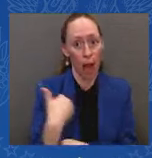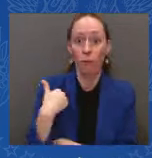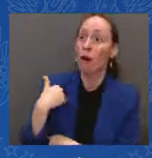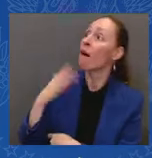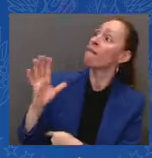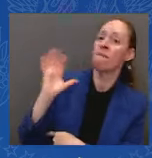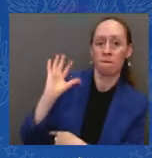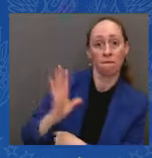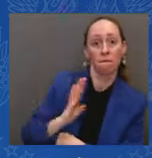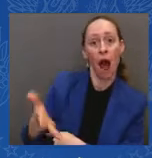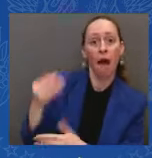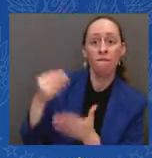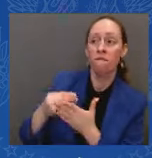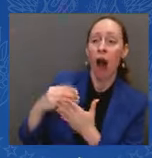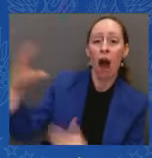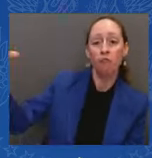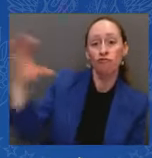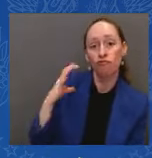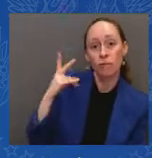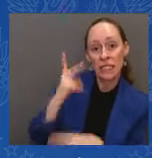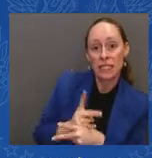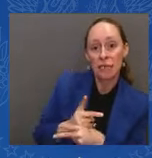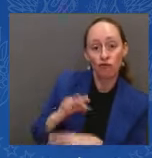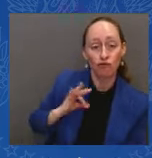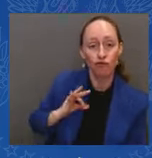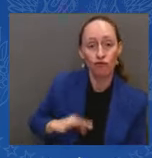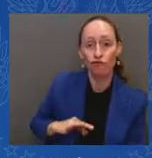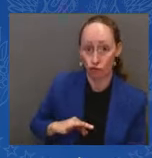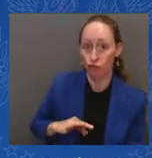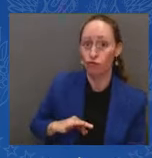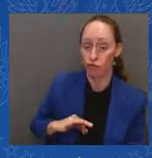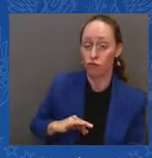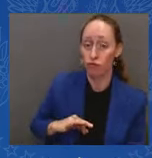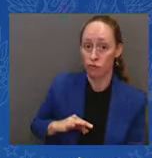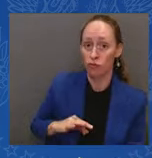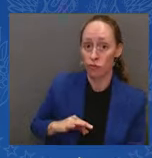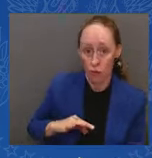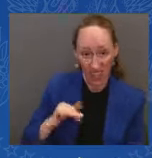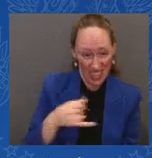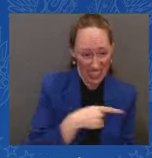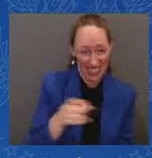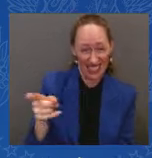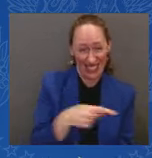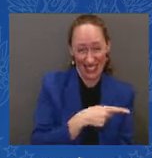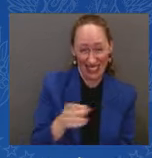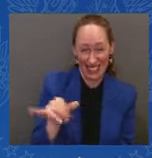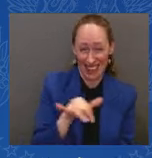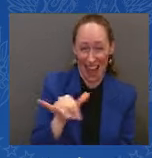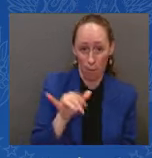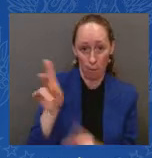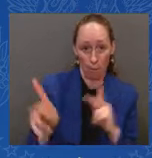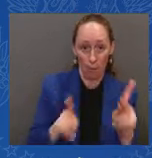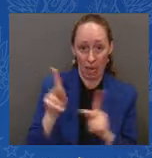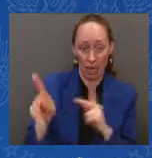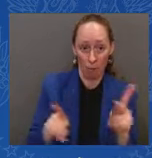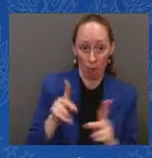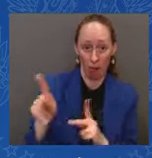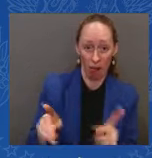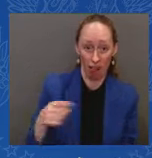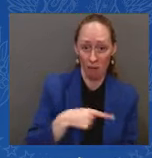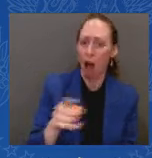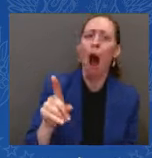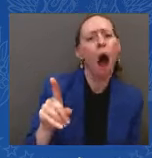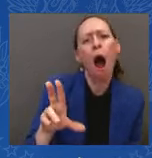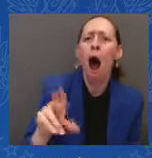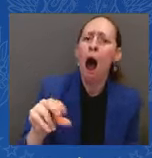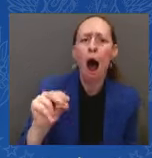let's be clear, some of the same elected Republicans or members of Congress who were strongly opposed to give relief to students got hundreds of thousands of